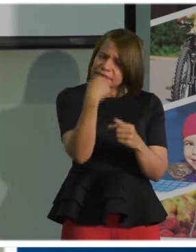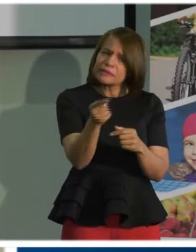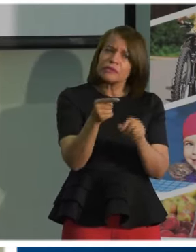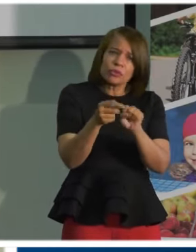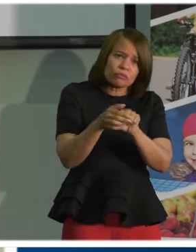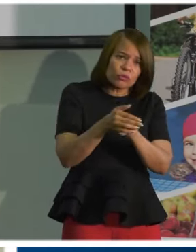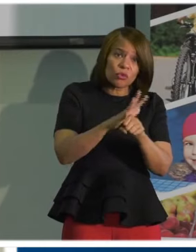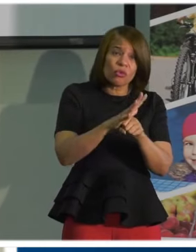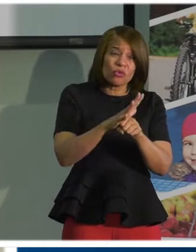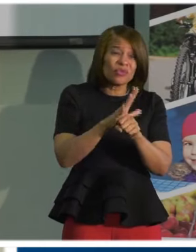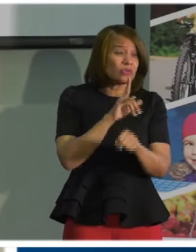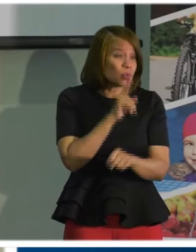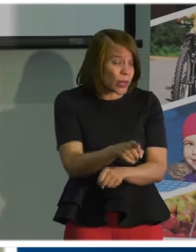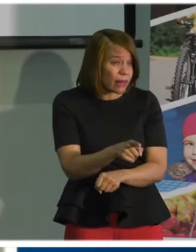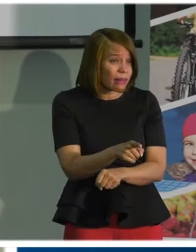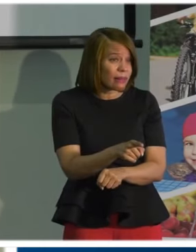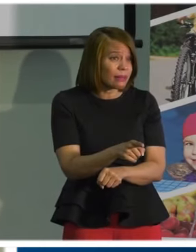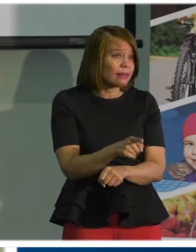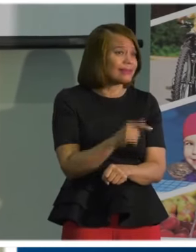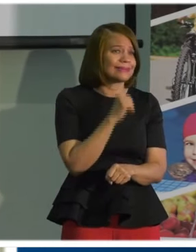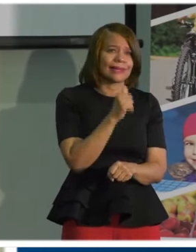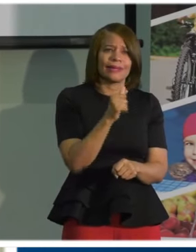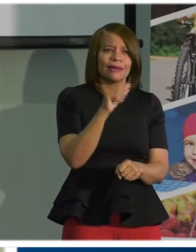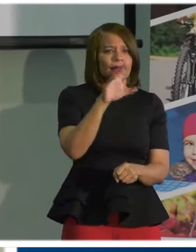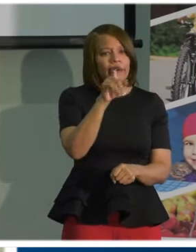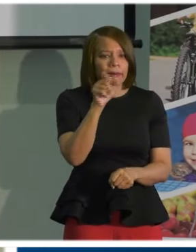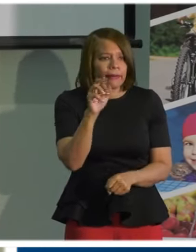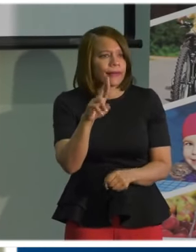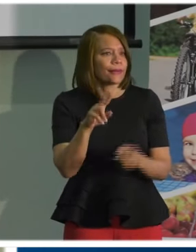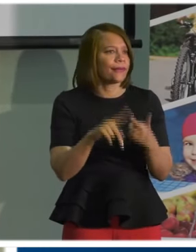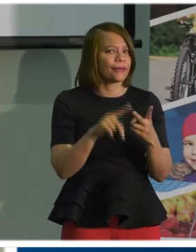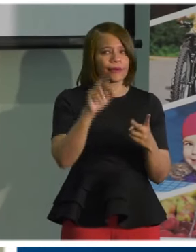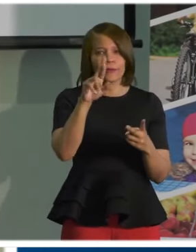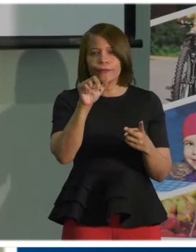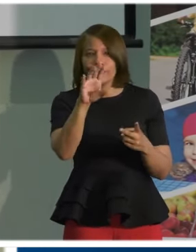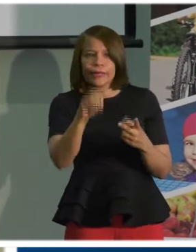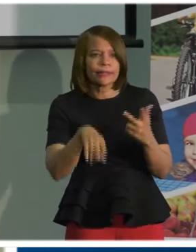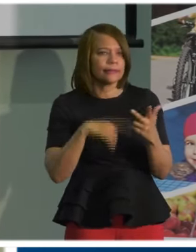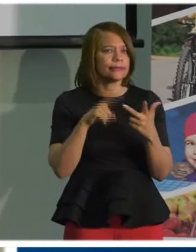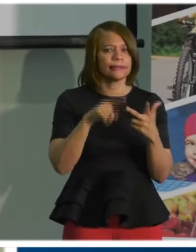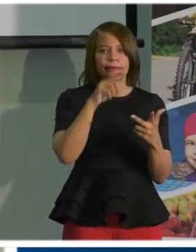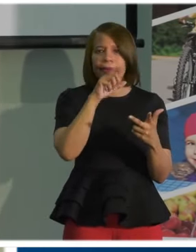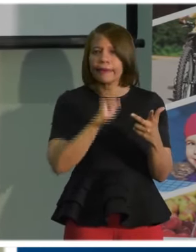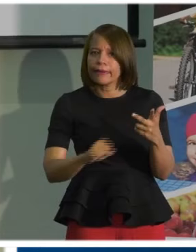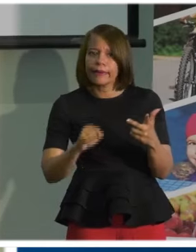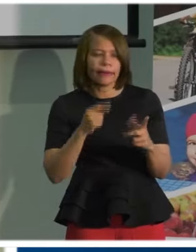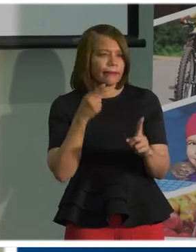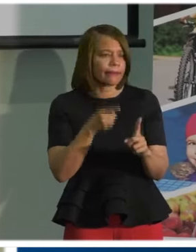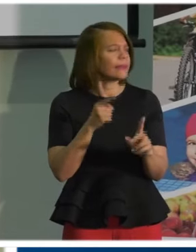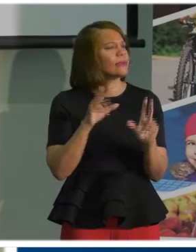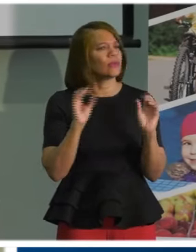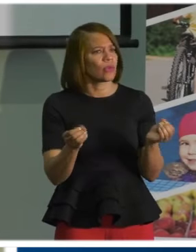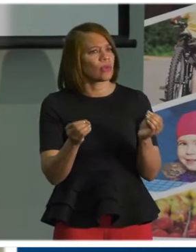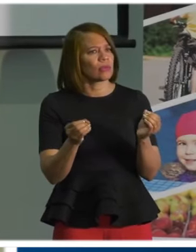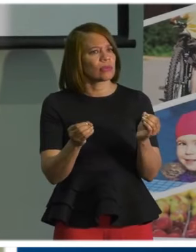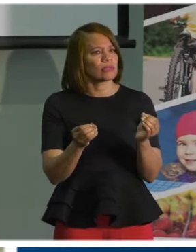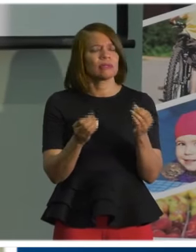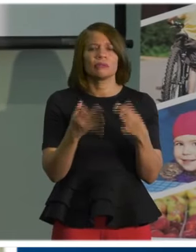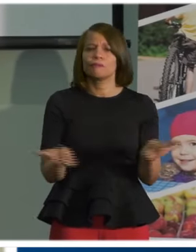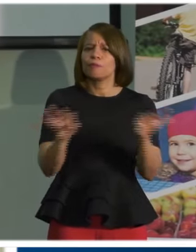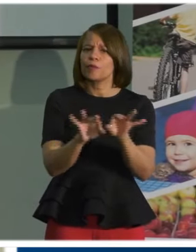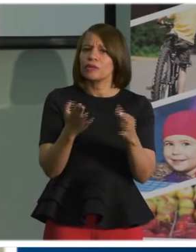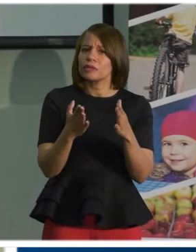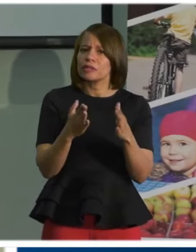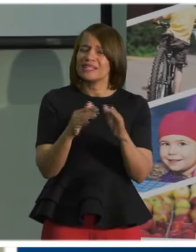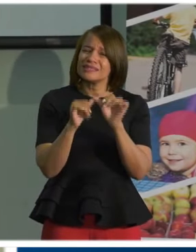COVID doesn't have a color. Color isn't picking a race, an age group. It's important to know that in order for us to preserve life for the long-term